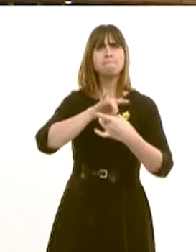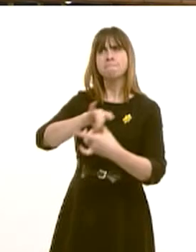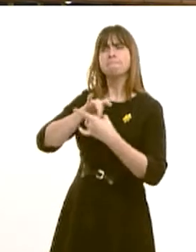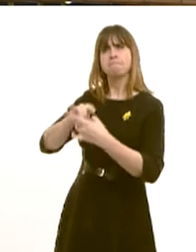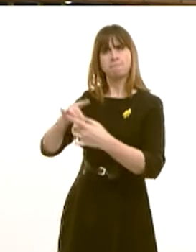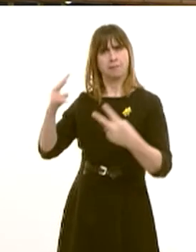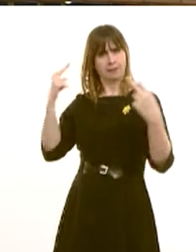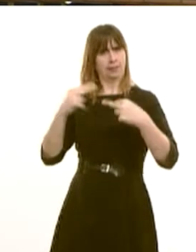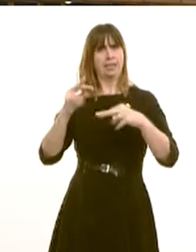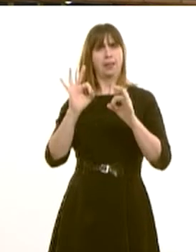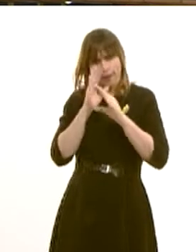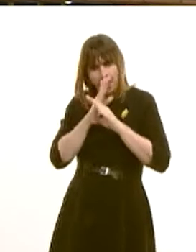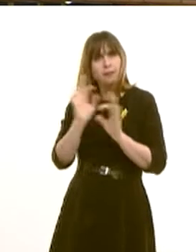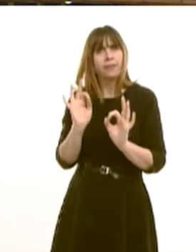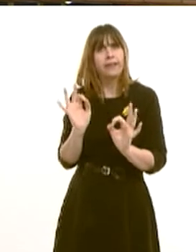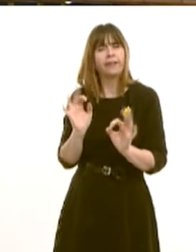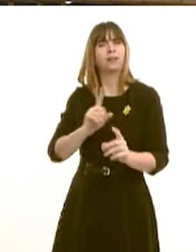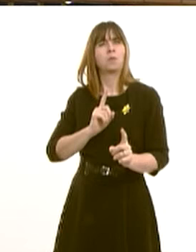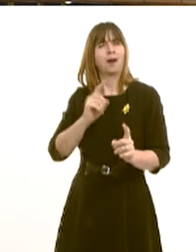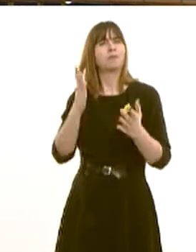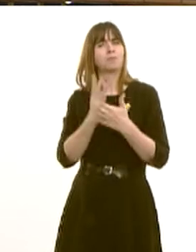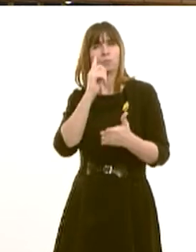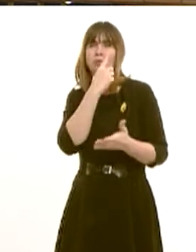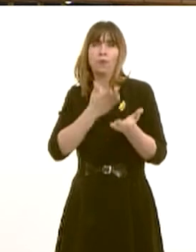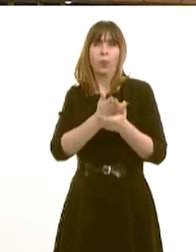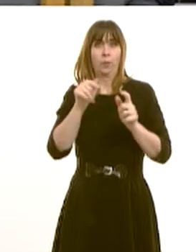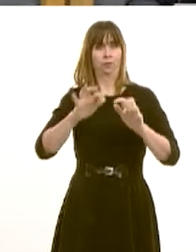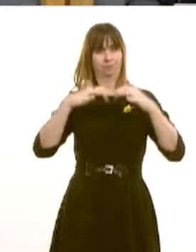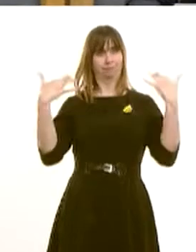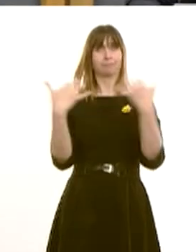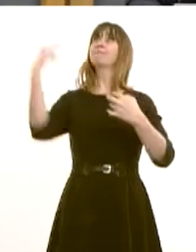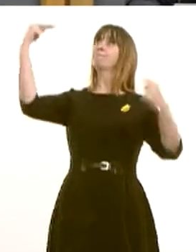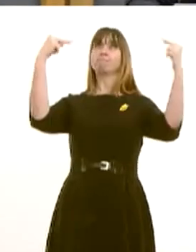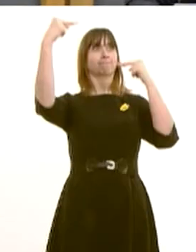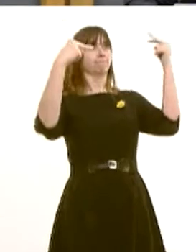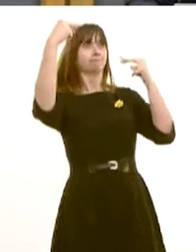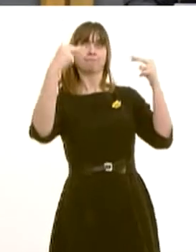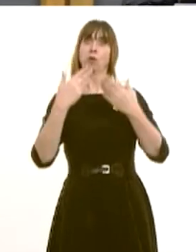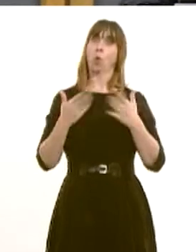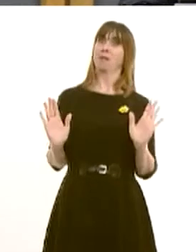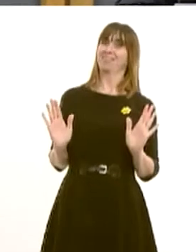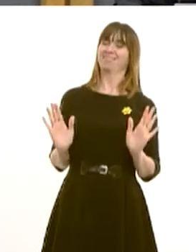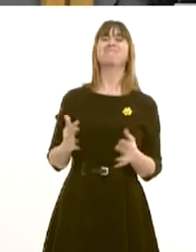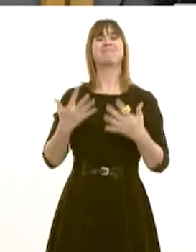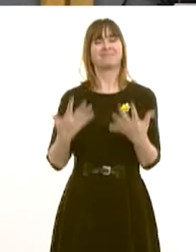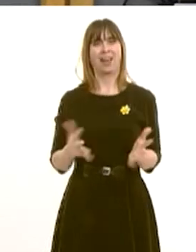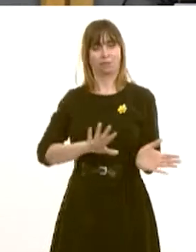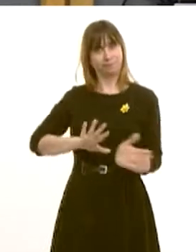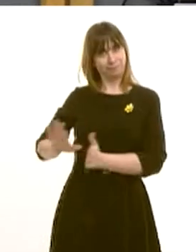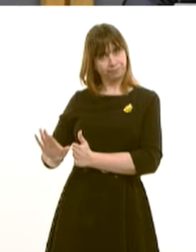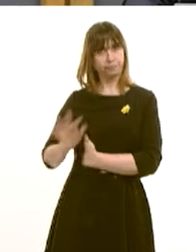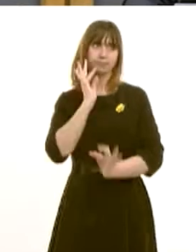represented by the very fabric of this fine building. And now we move to the first item this afternoon, which is questions of the First Minister